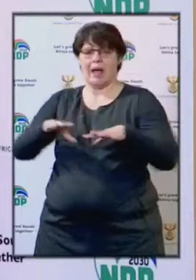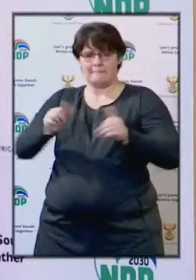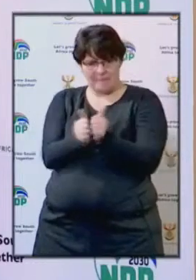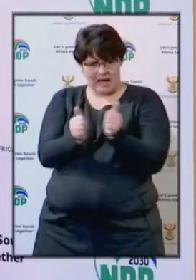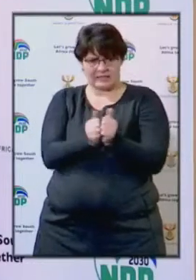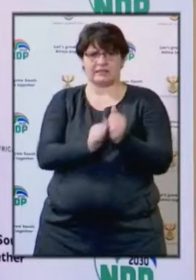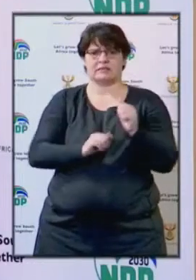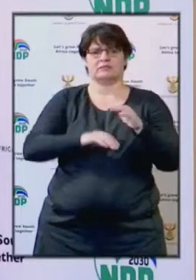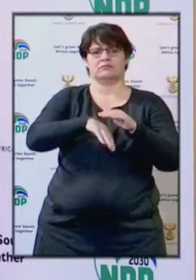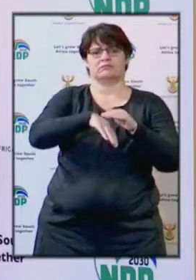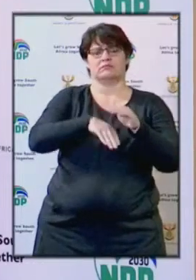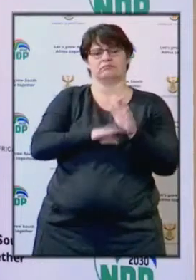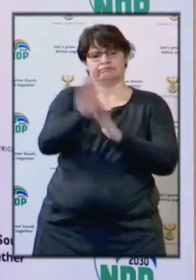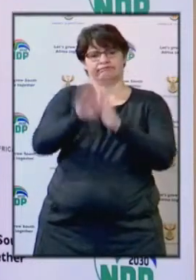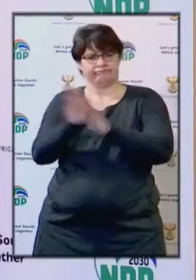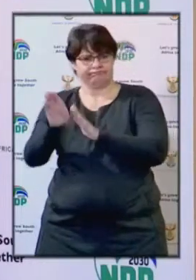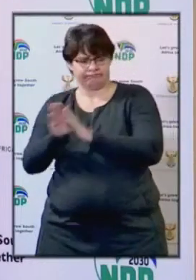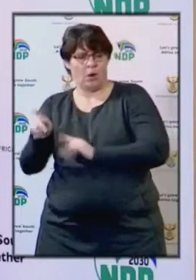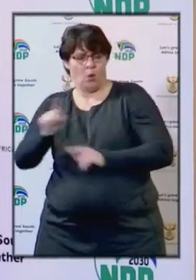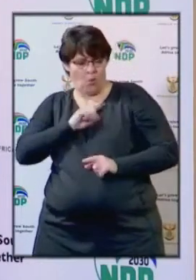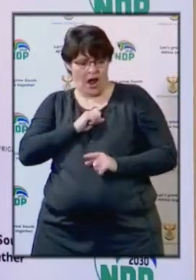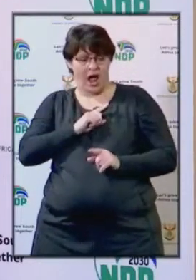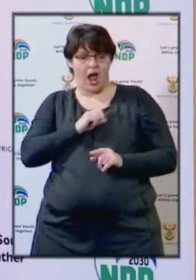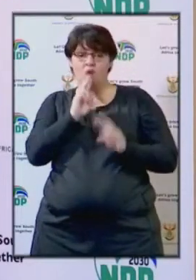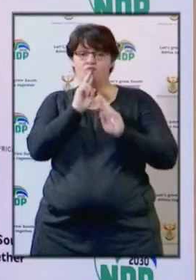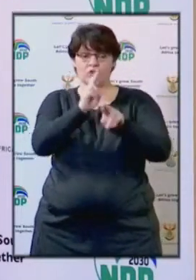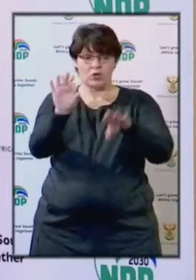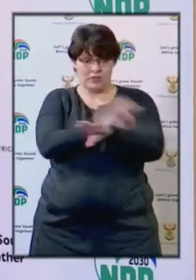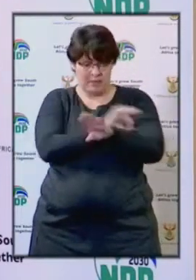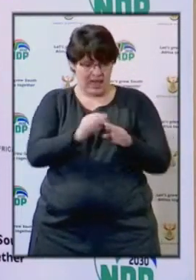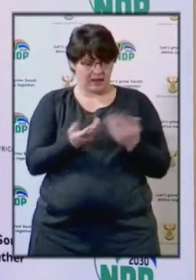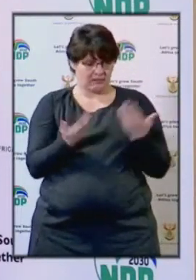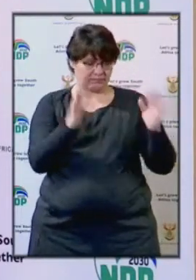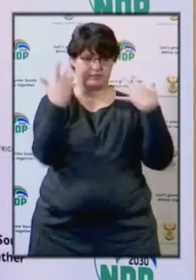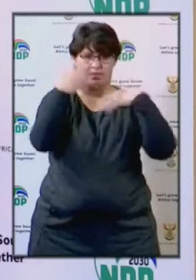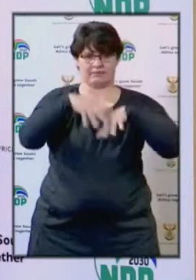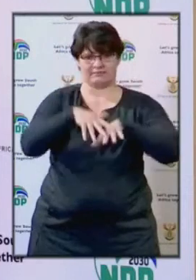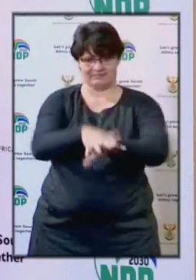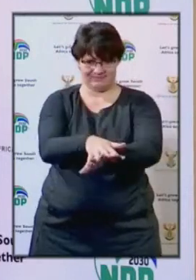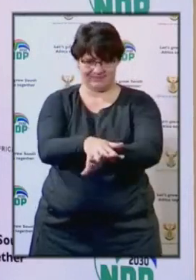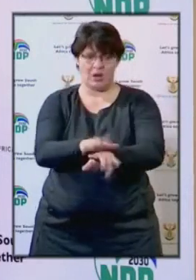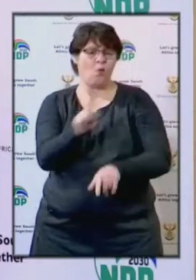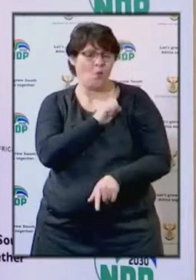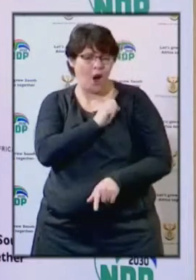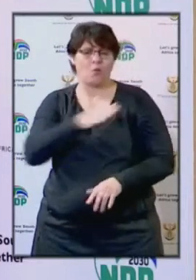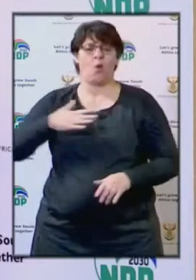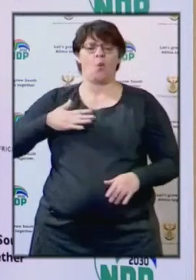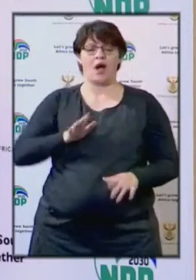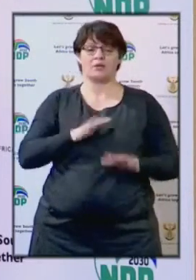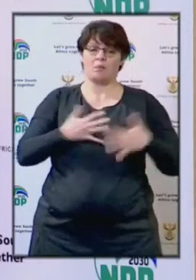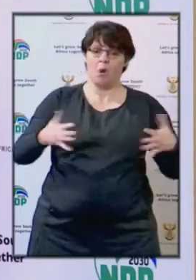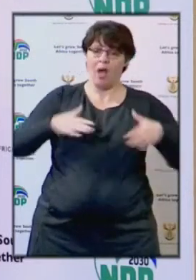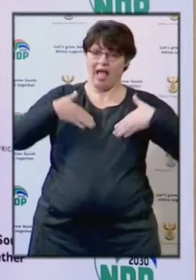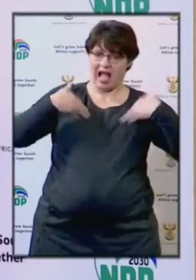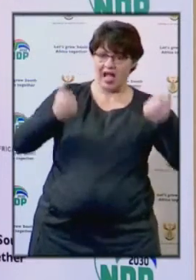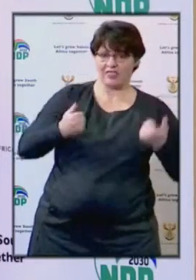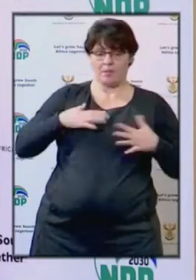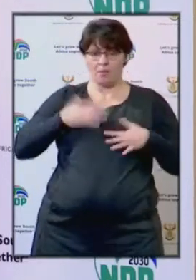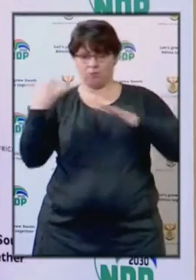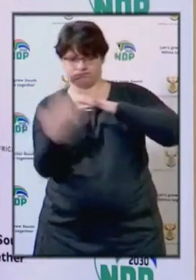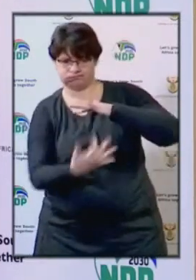as we implement our response plan and lay a foundation for a healthier and more resilient